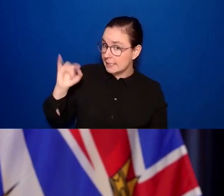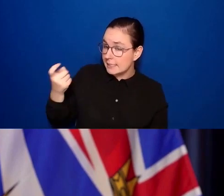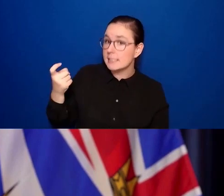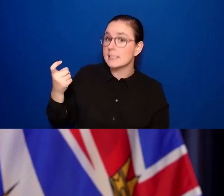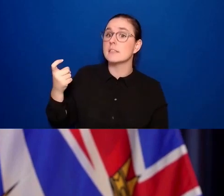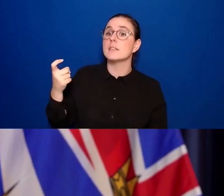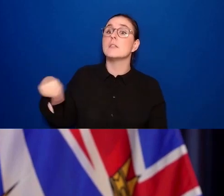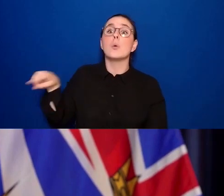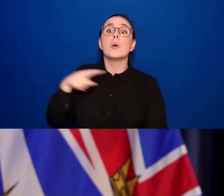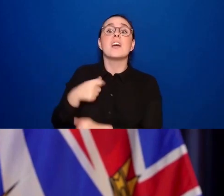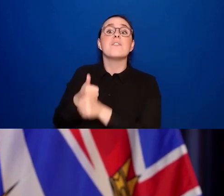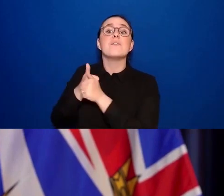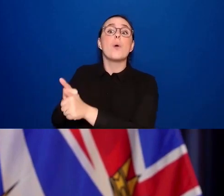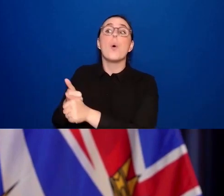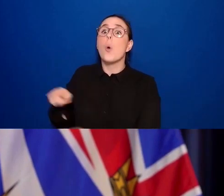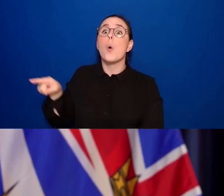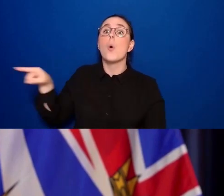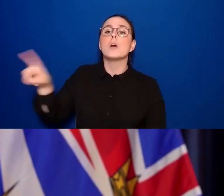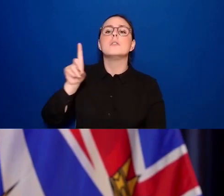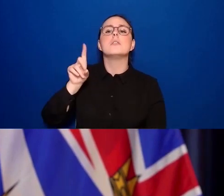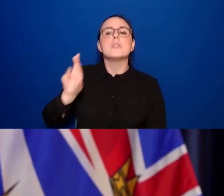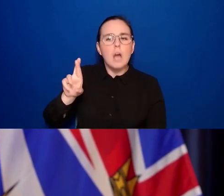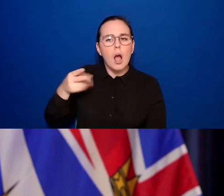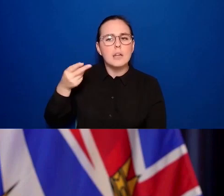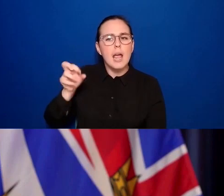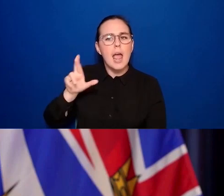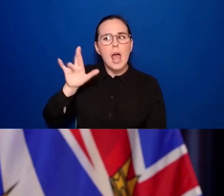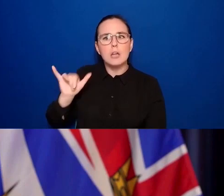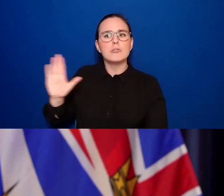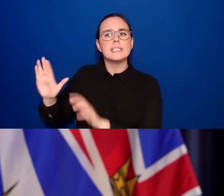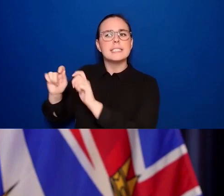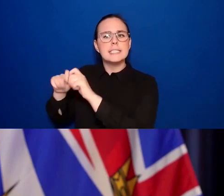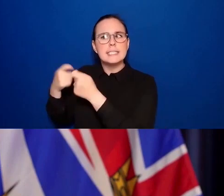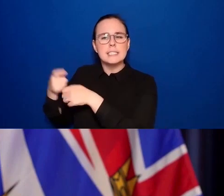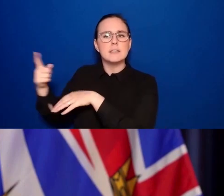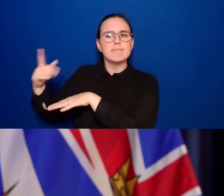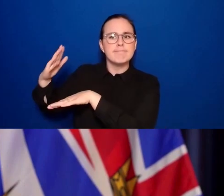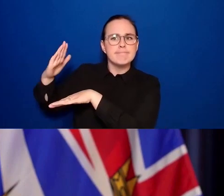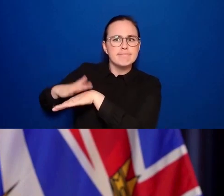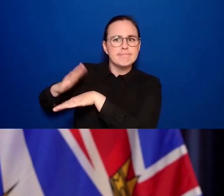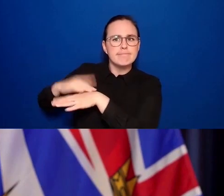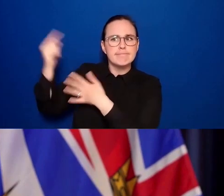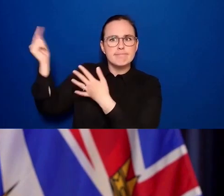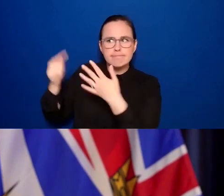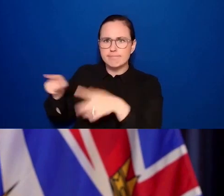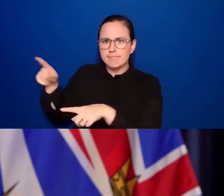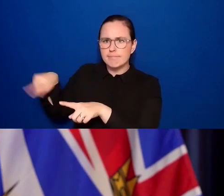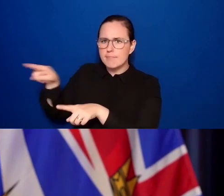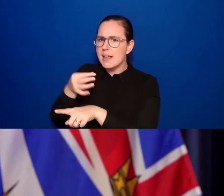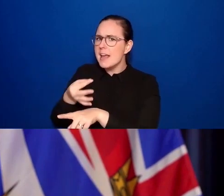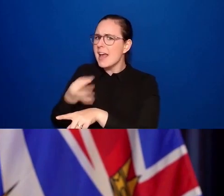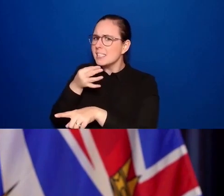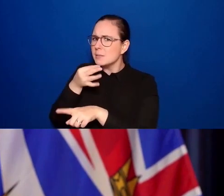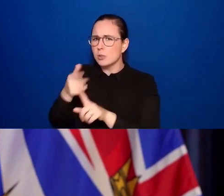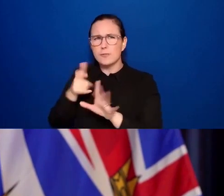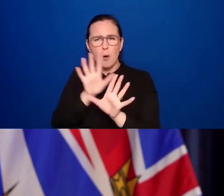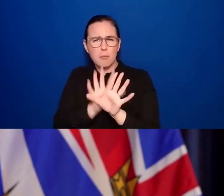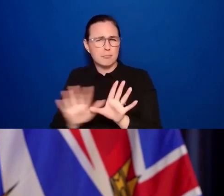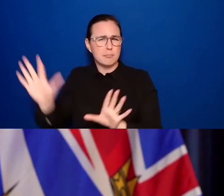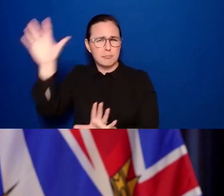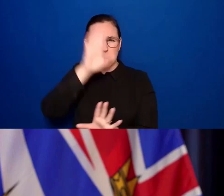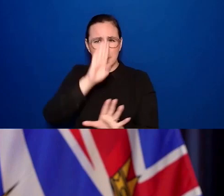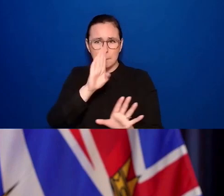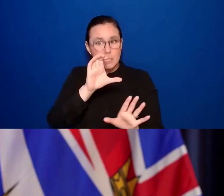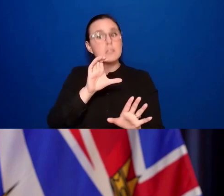Dr. Henry and her team, from experts across the province and across the country, it's abundantly clear that